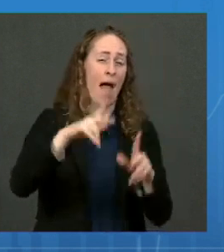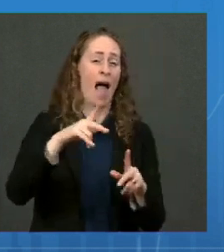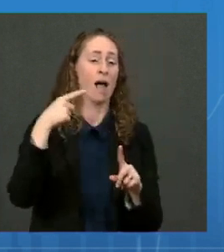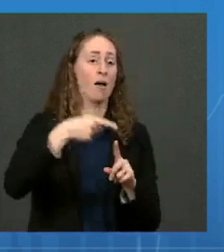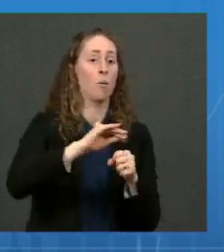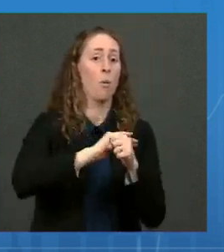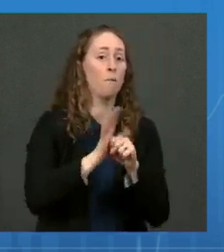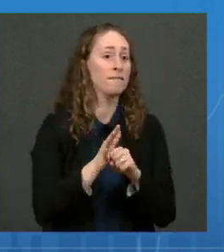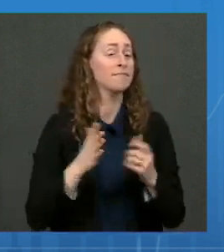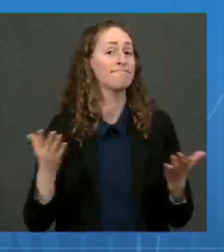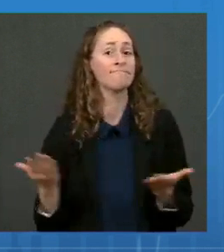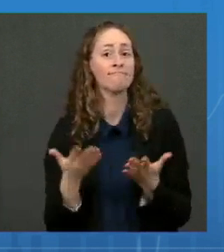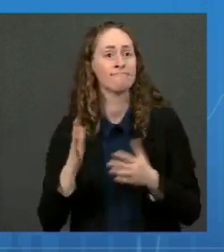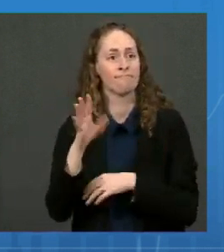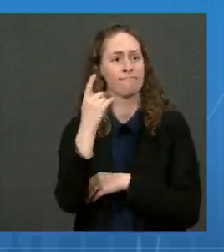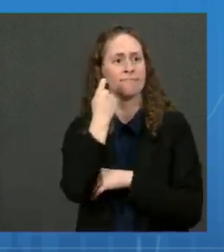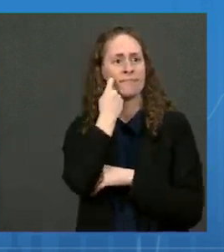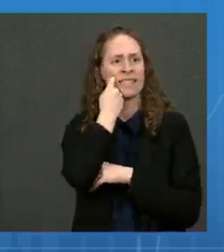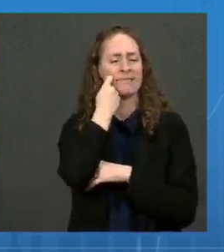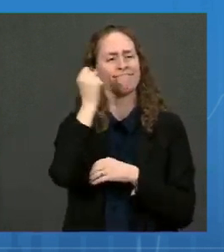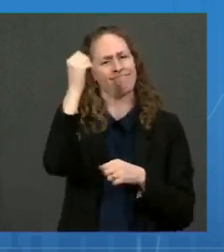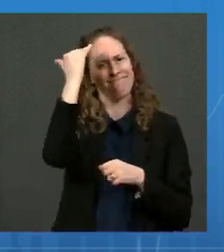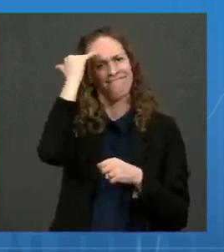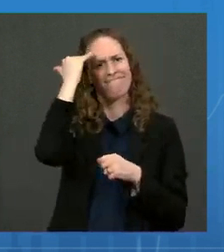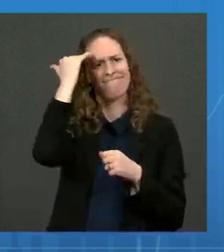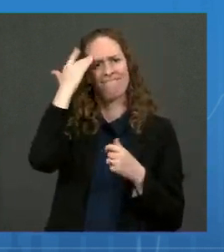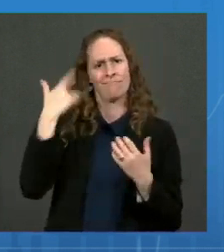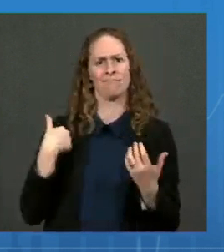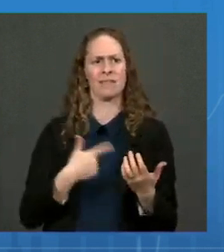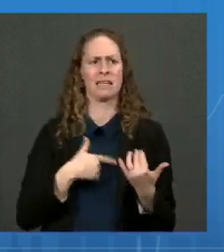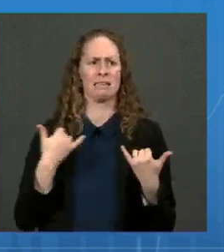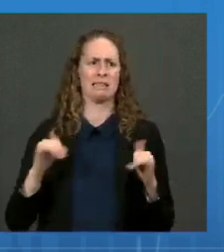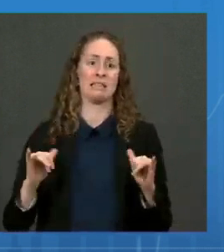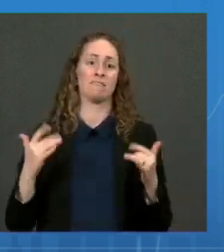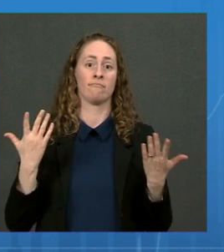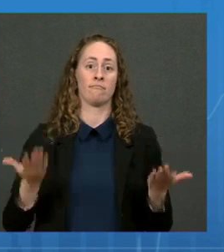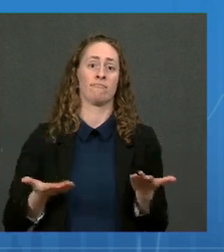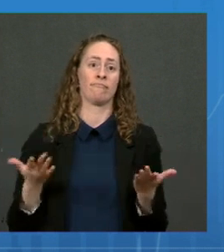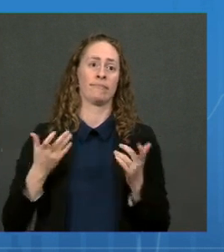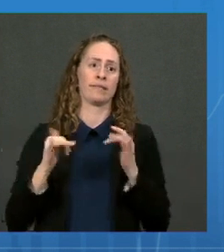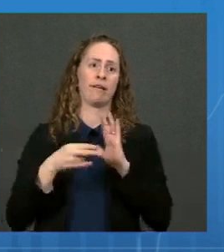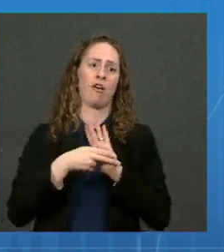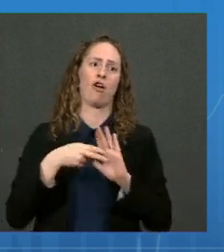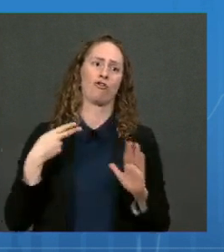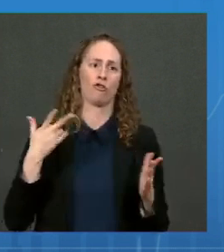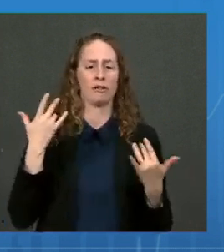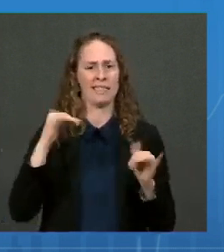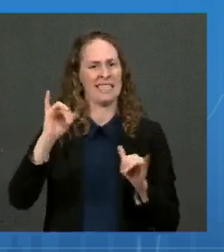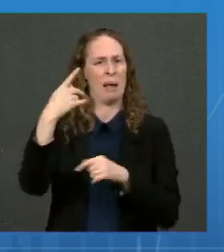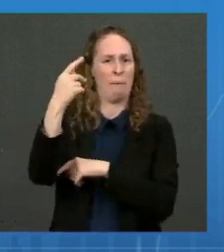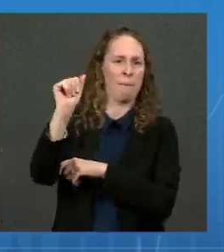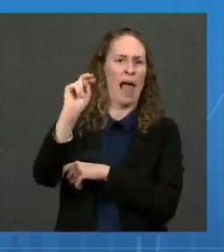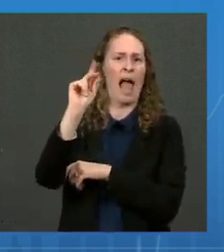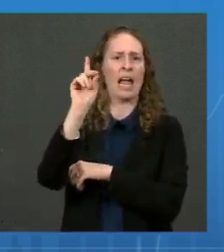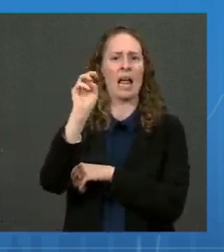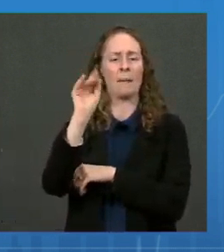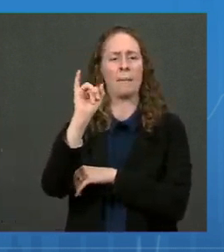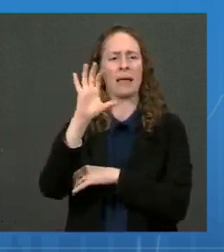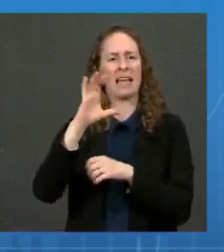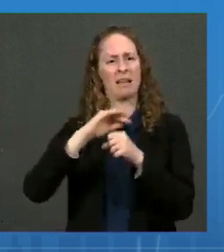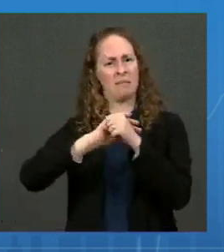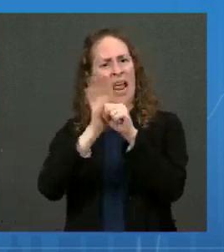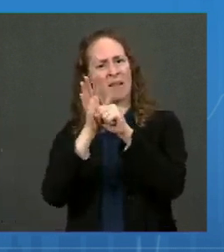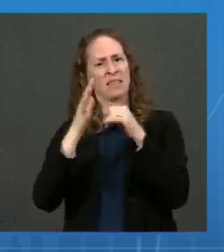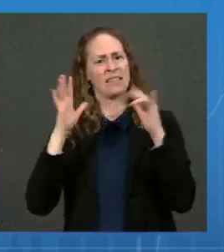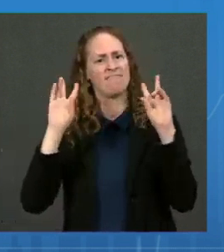until very recently, and still we are in some aspects in the pandemic phase of the outbreak. However, most